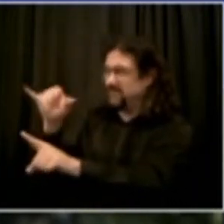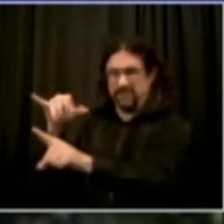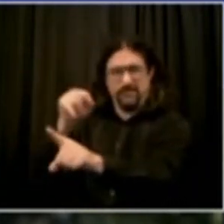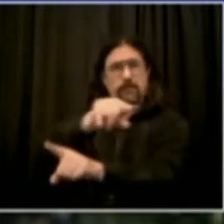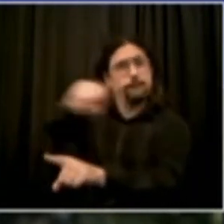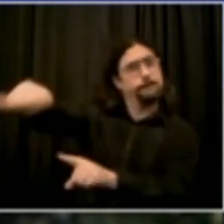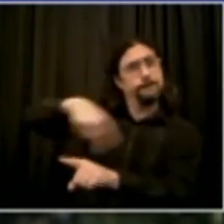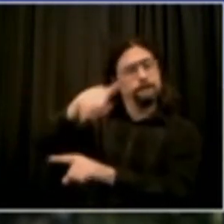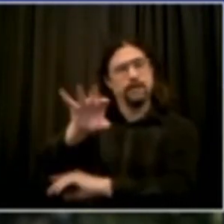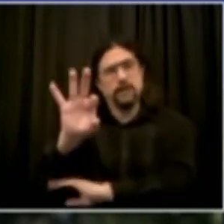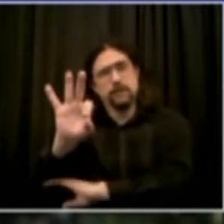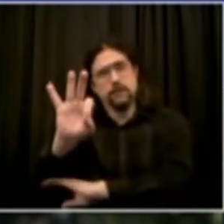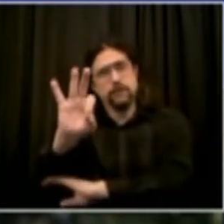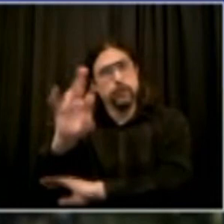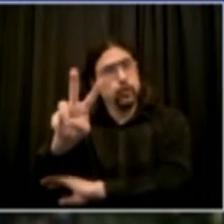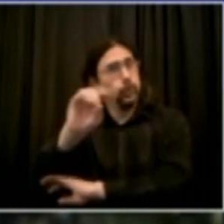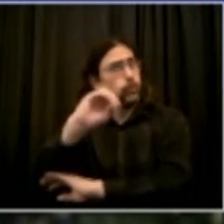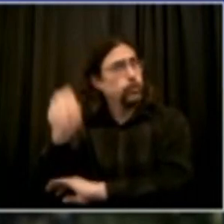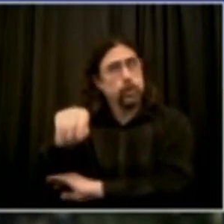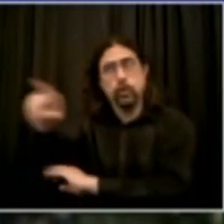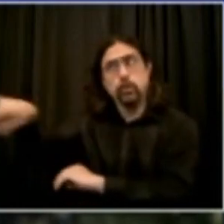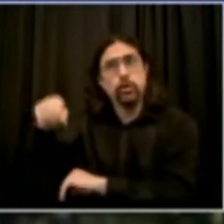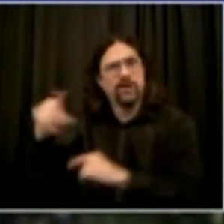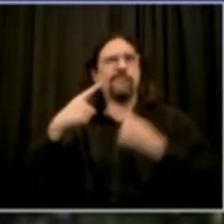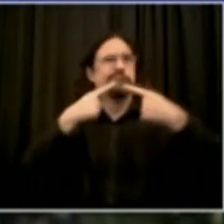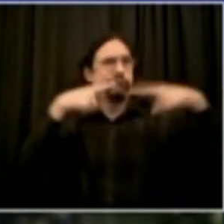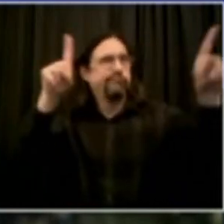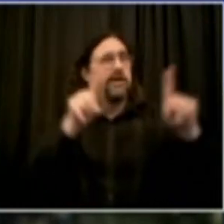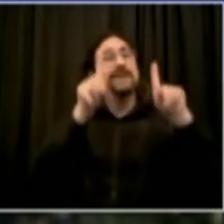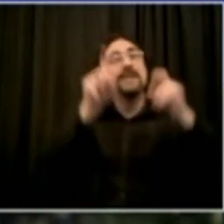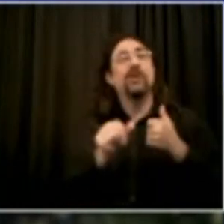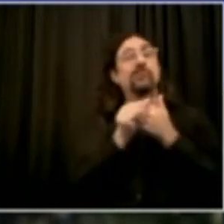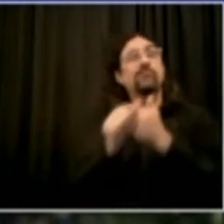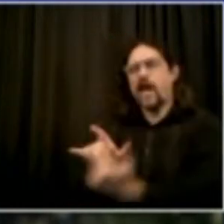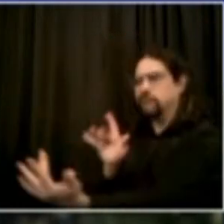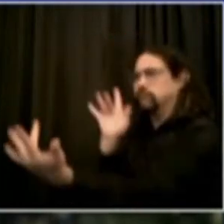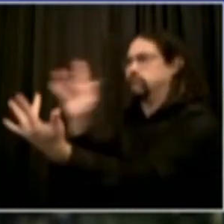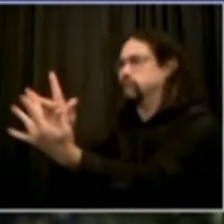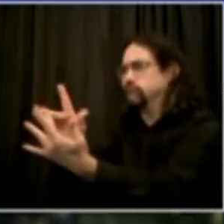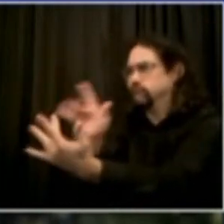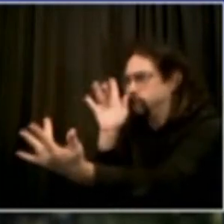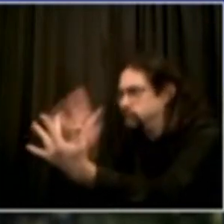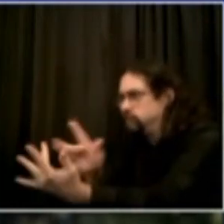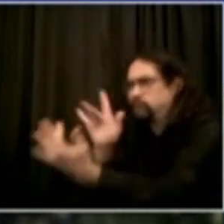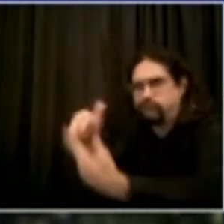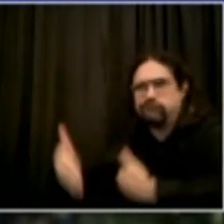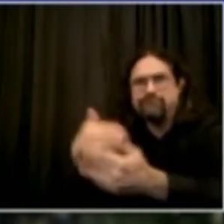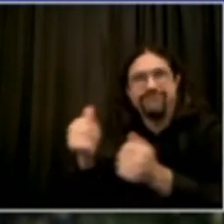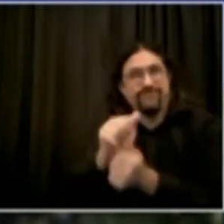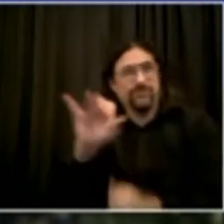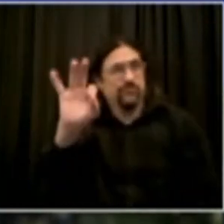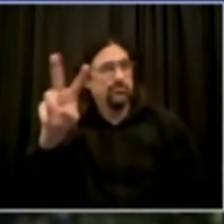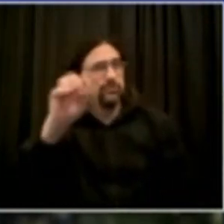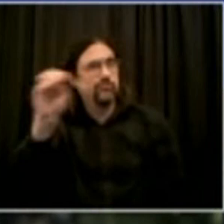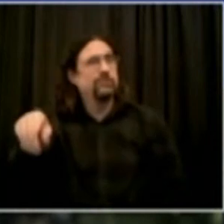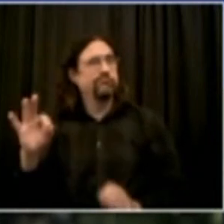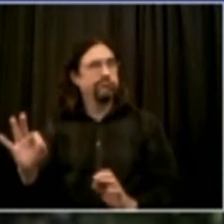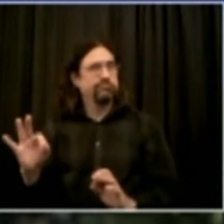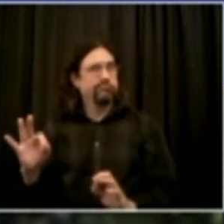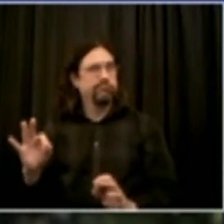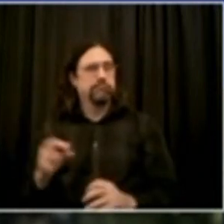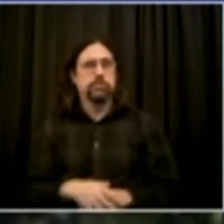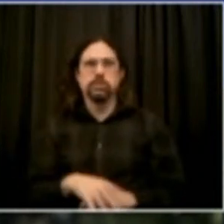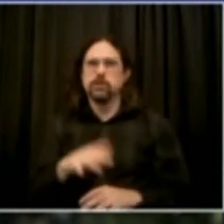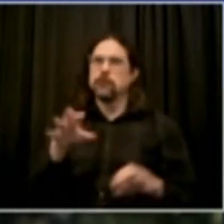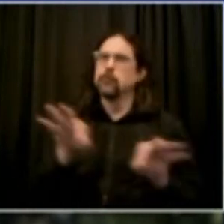the folks who tested positive were safely separated from the folks around them. But we've got a lot more to do. We know big, big things